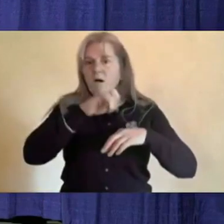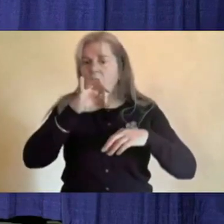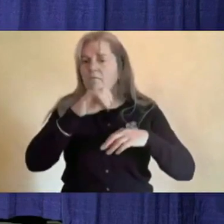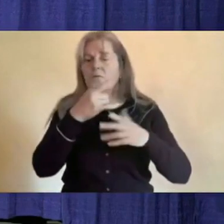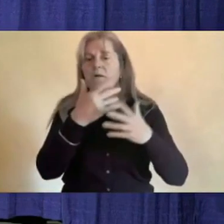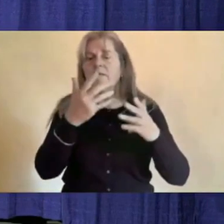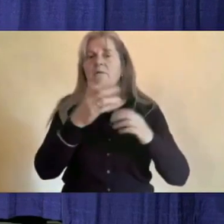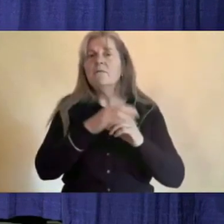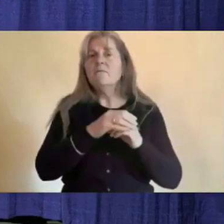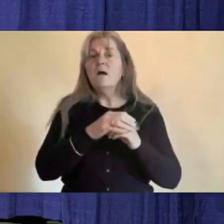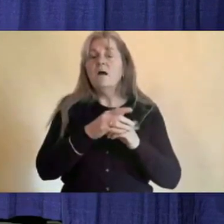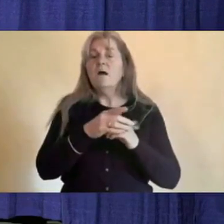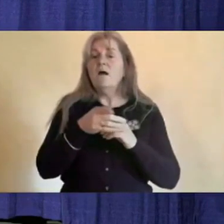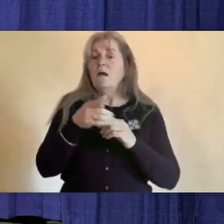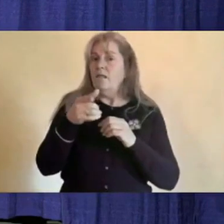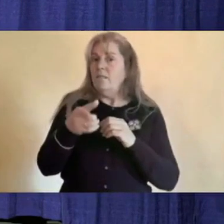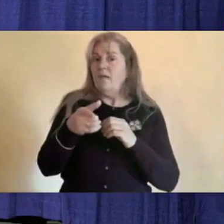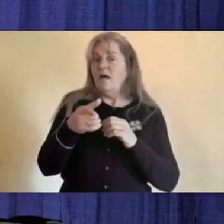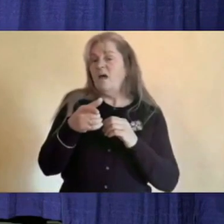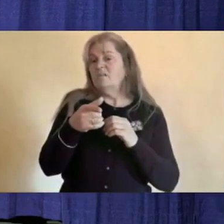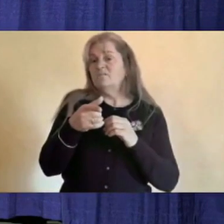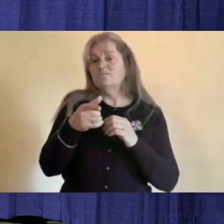that increases over the school year.